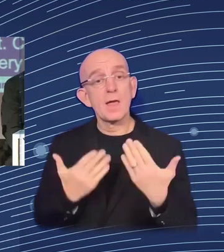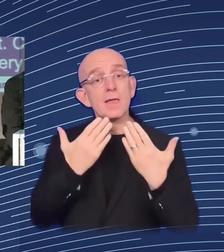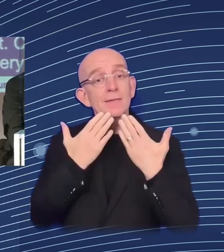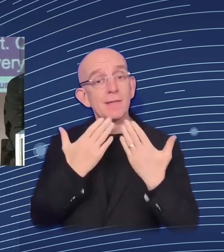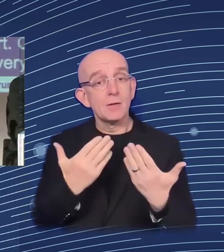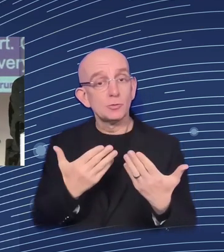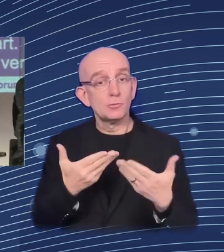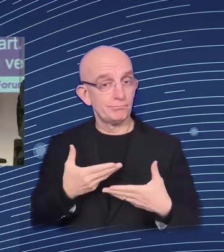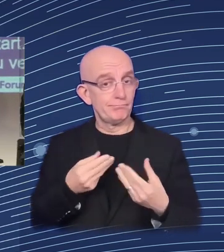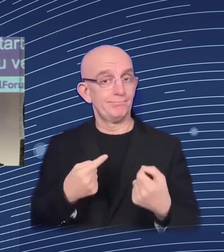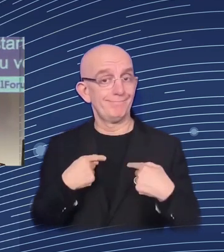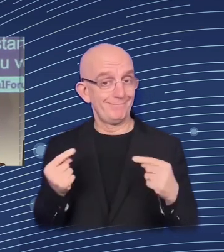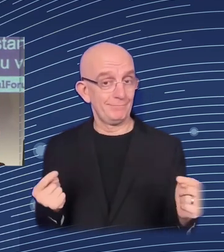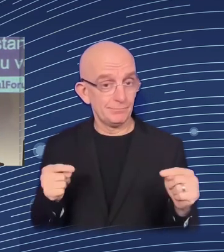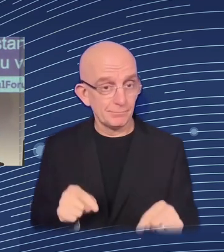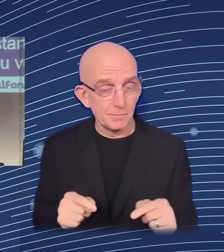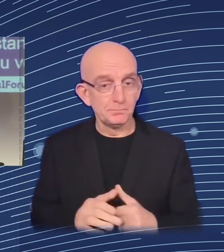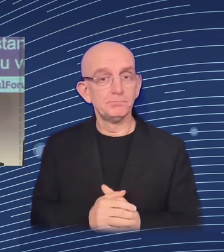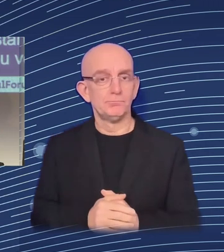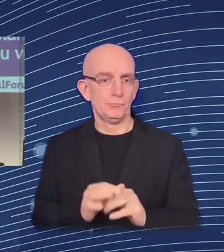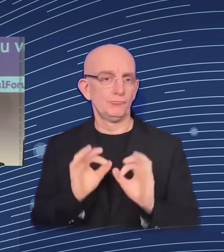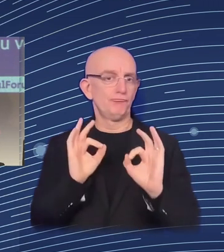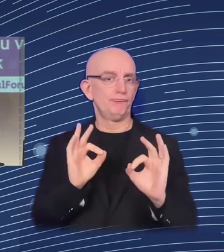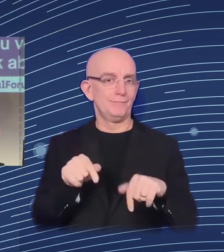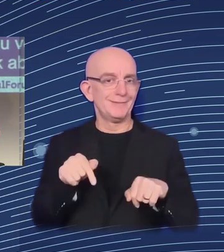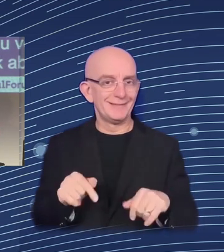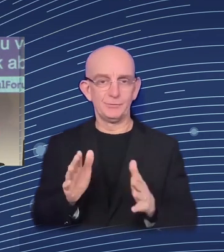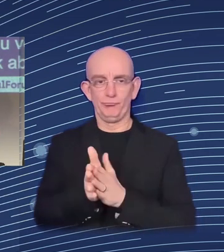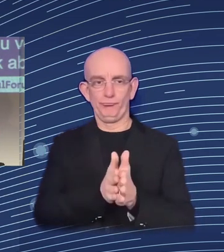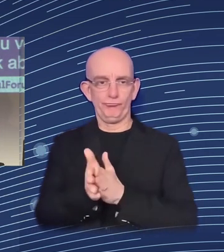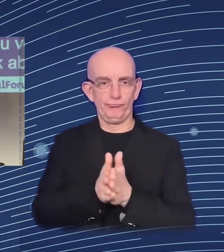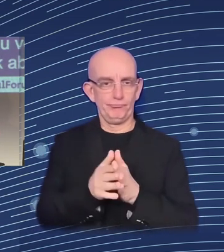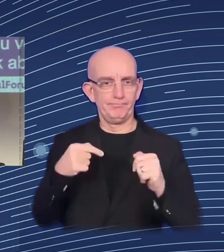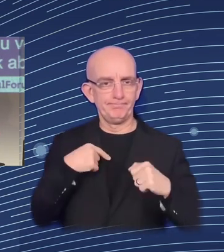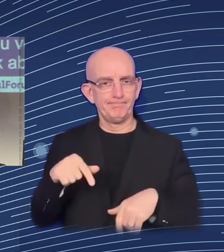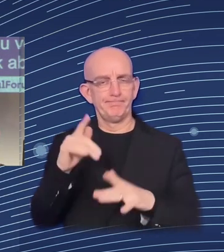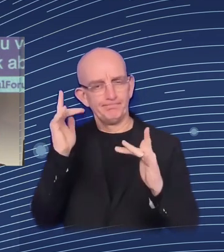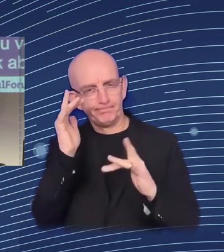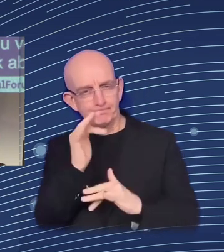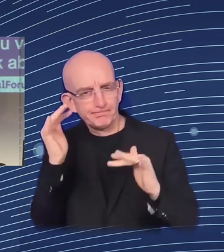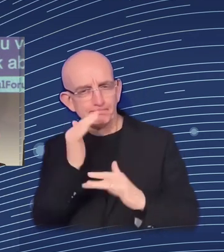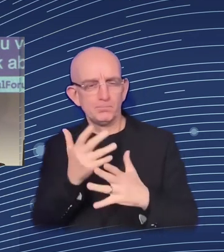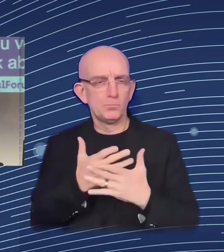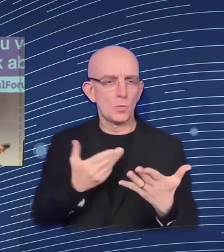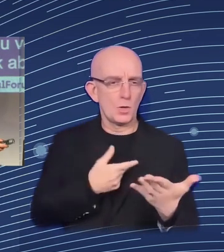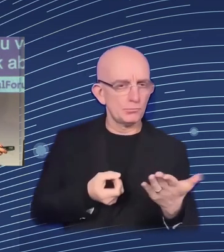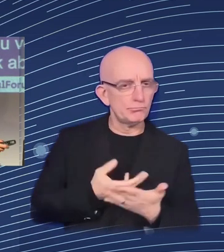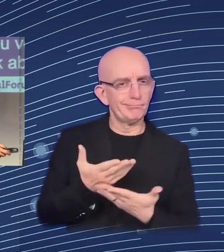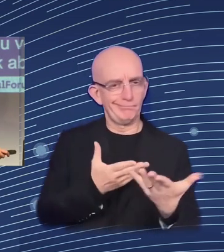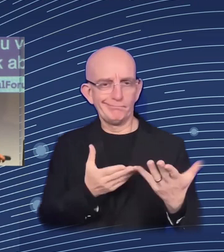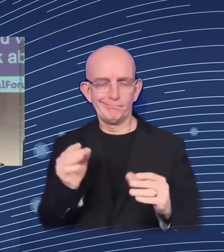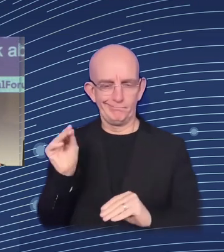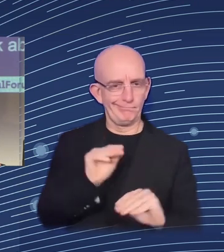about what to share with you, trying to put together some of the thinking and some of the results of different